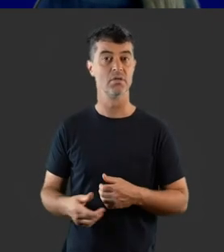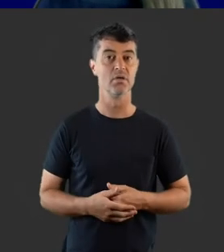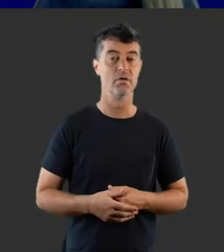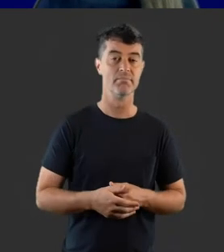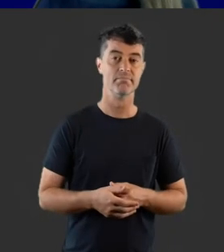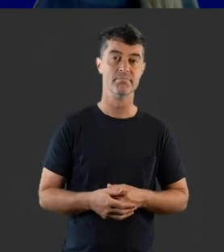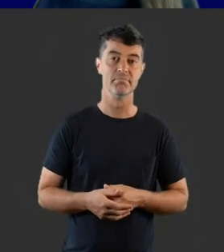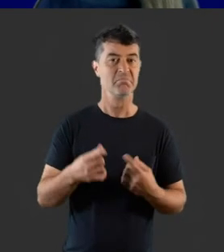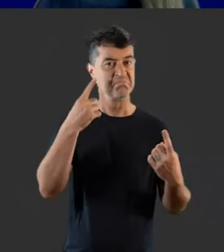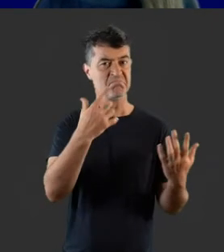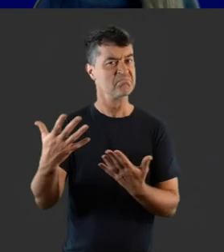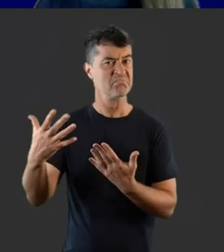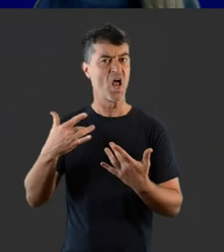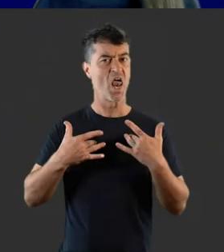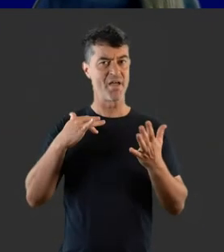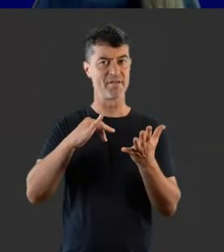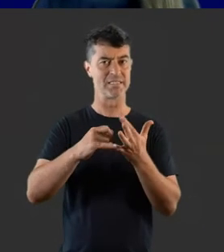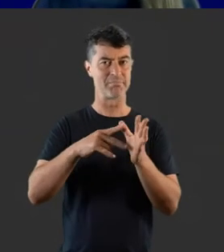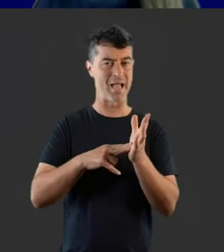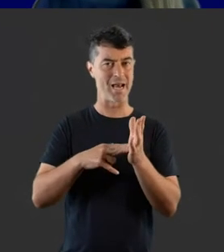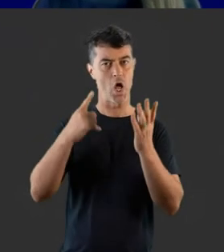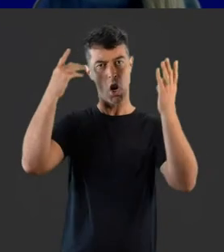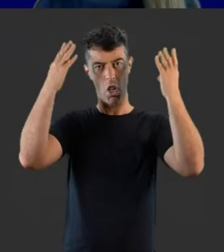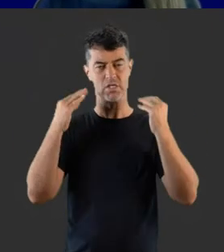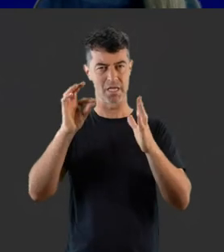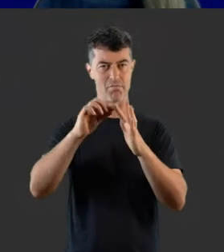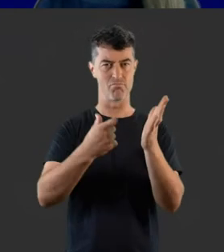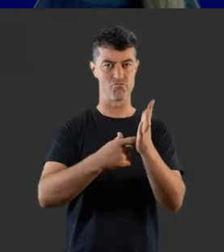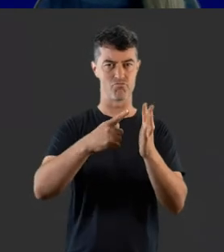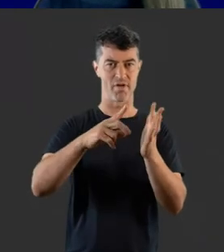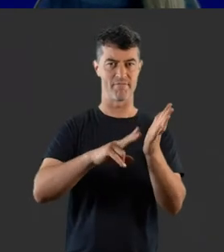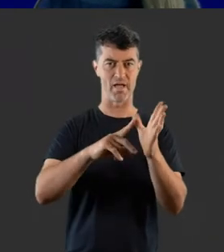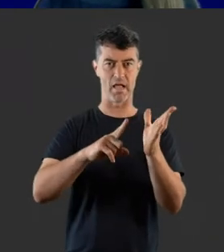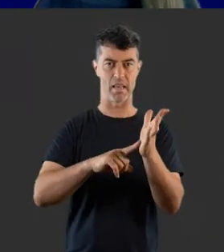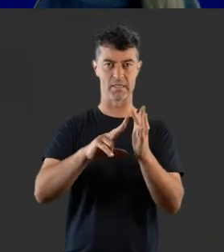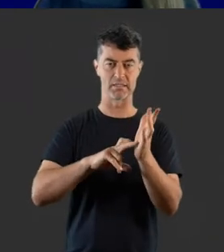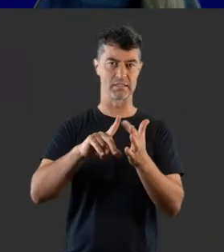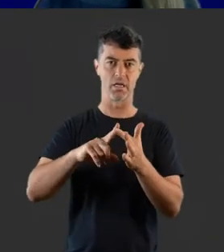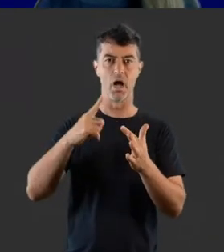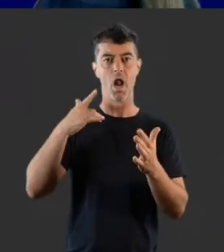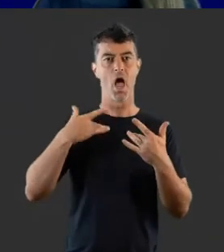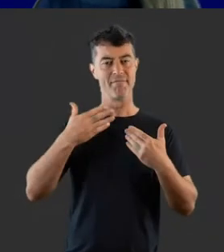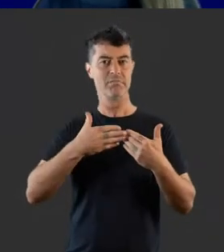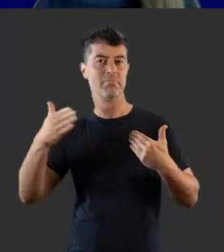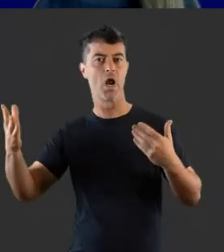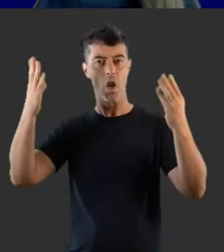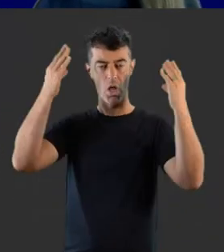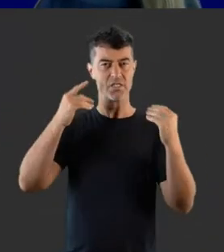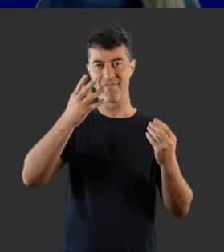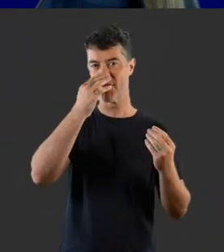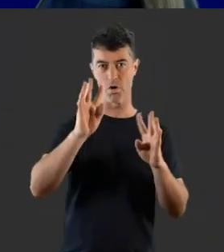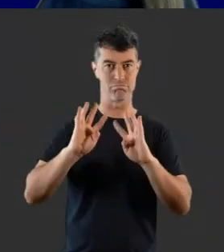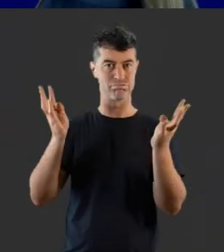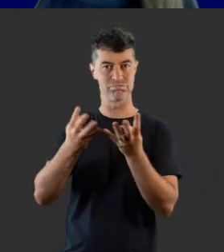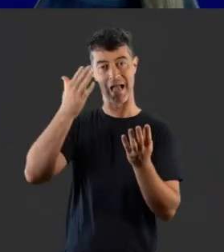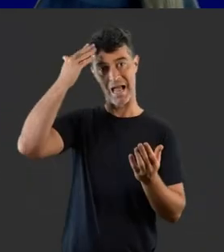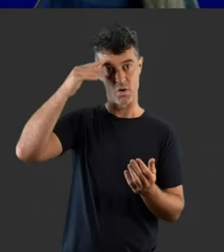Prevalence, lifespan loss. The next slide is titled Prevalence, lifespan loss. It contains a photograph